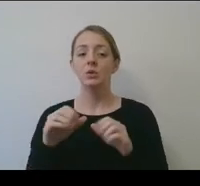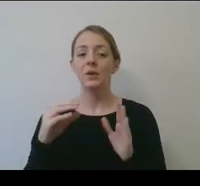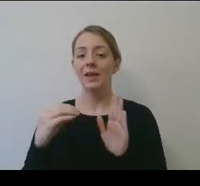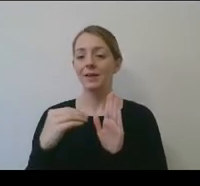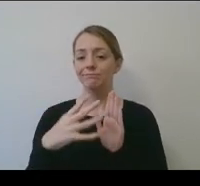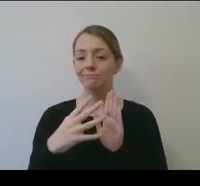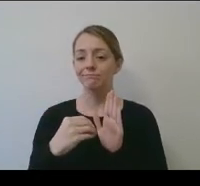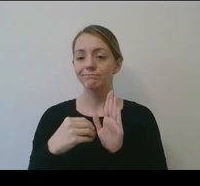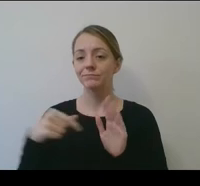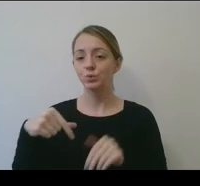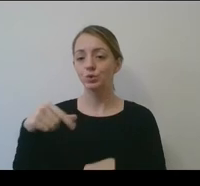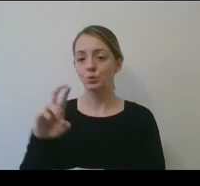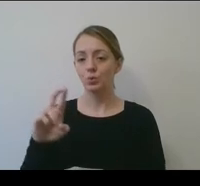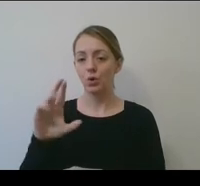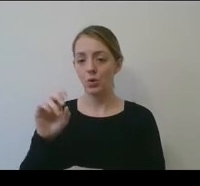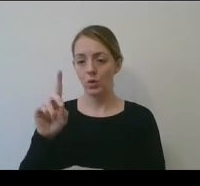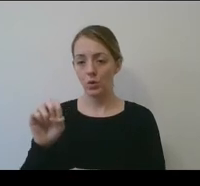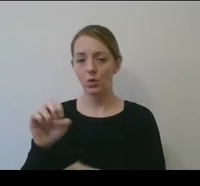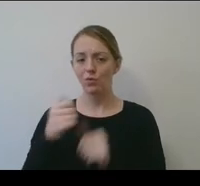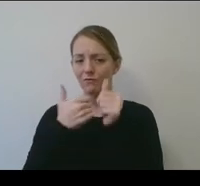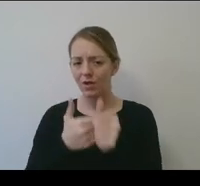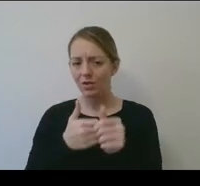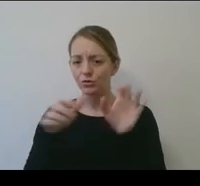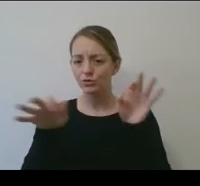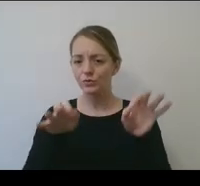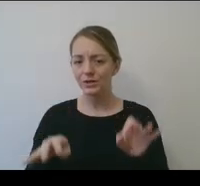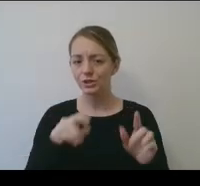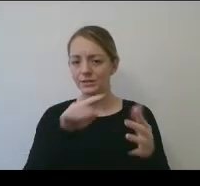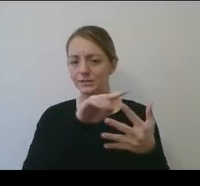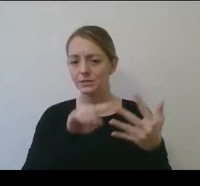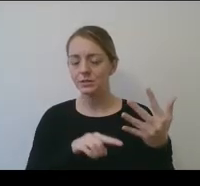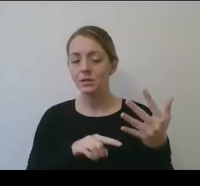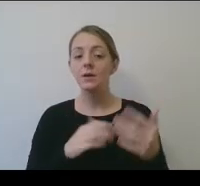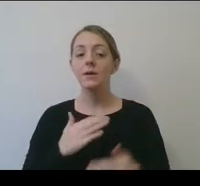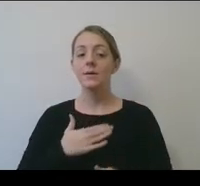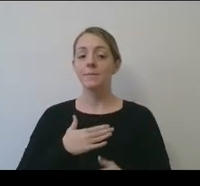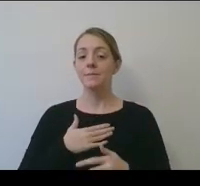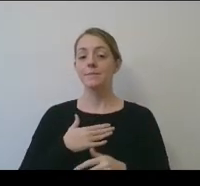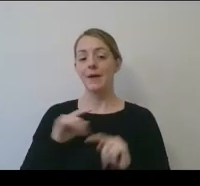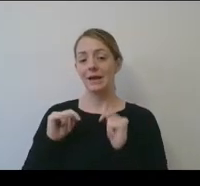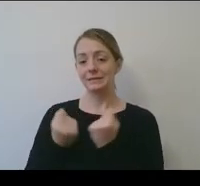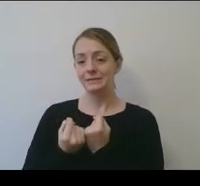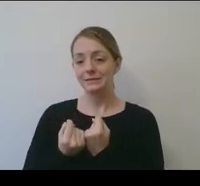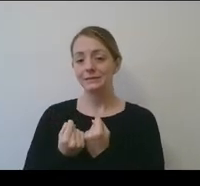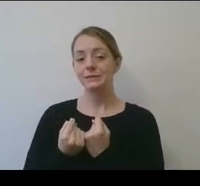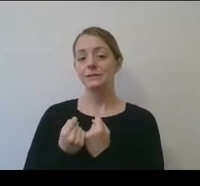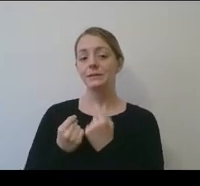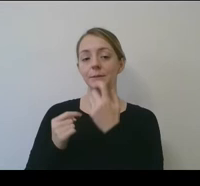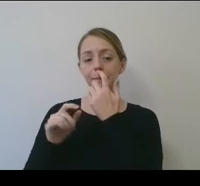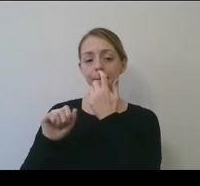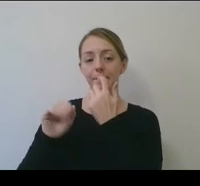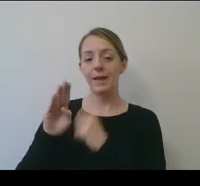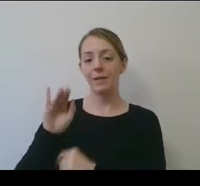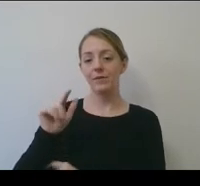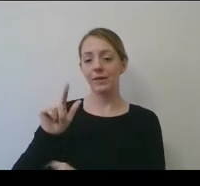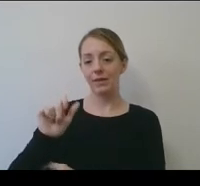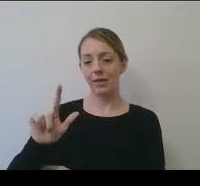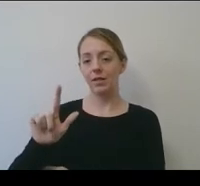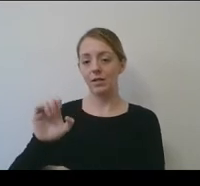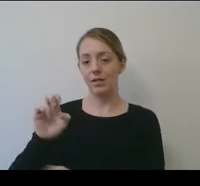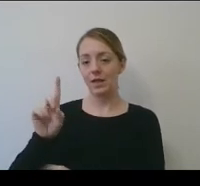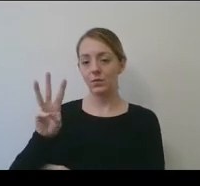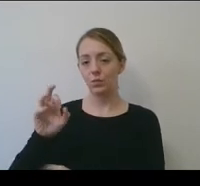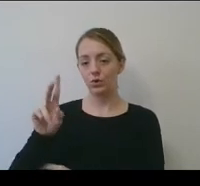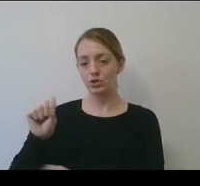the QR code there or follow the directions there. My teammate in the Office of Inclusion, Abigail Edwards, is feeding me the questions on my phone, and I see a few